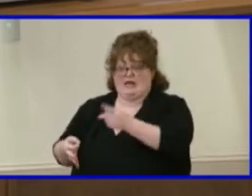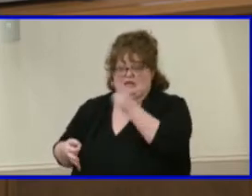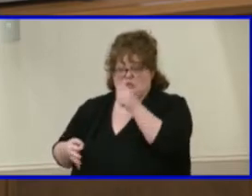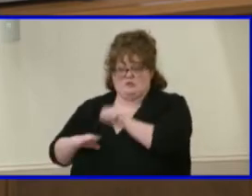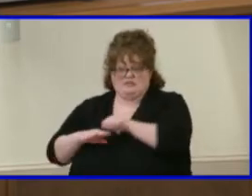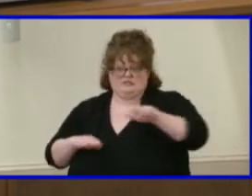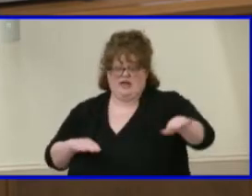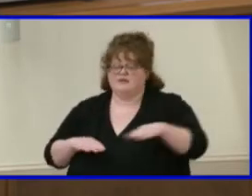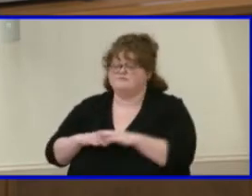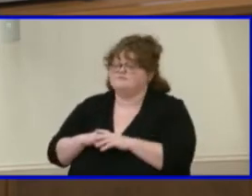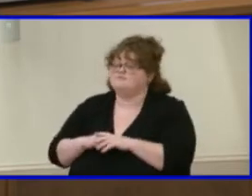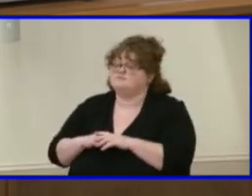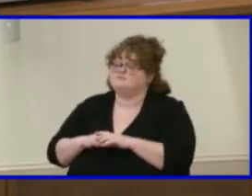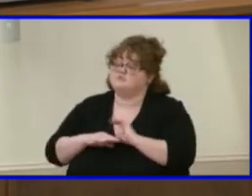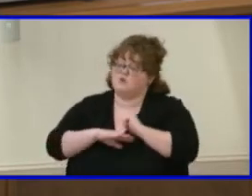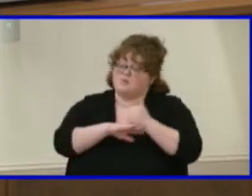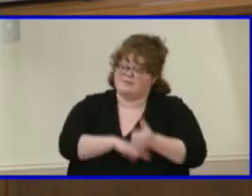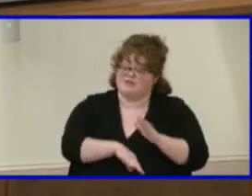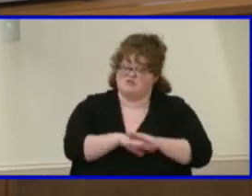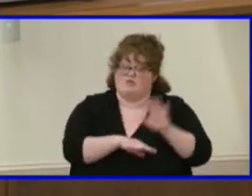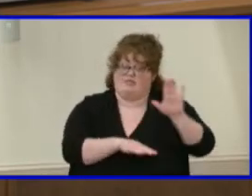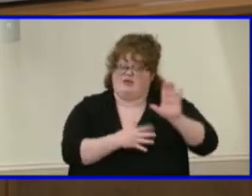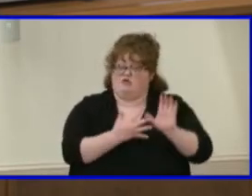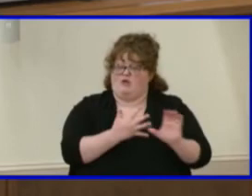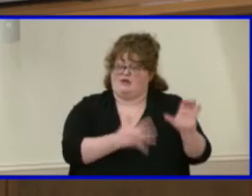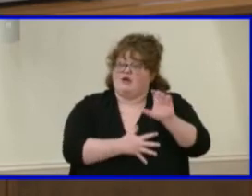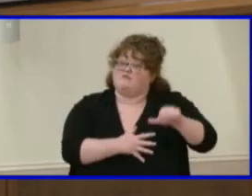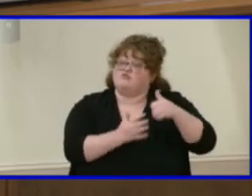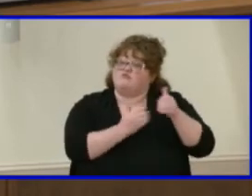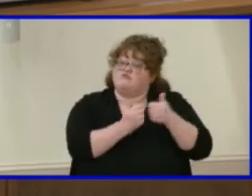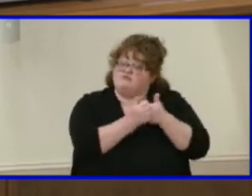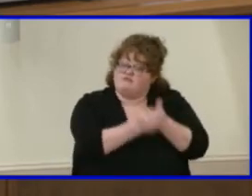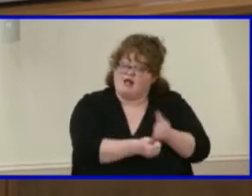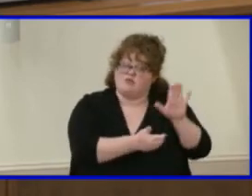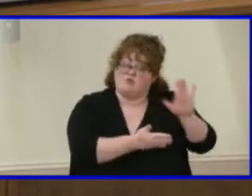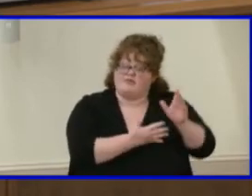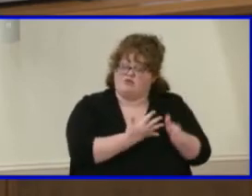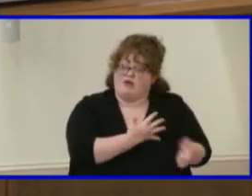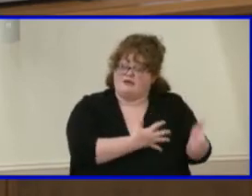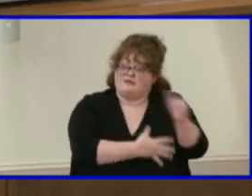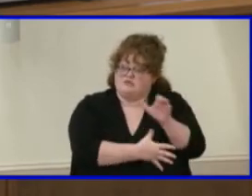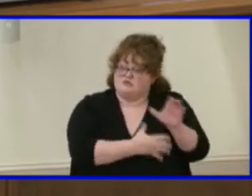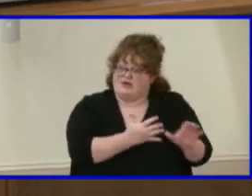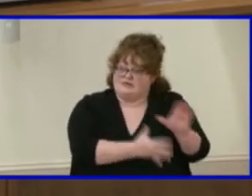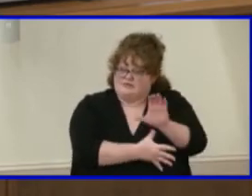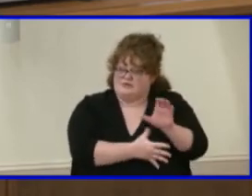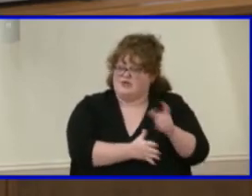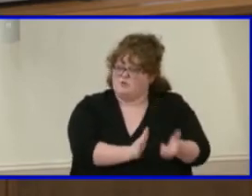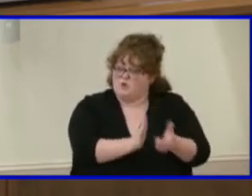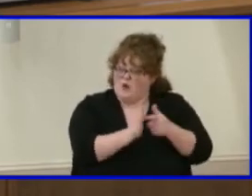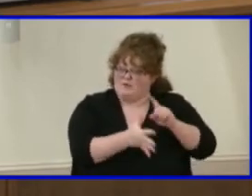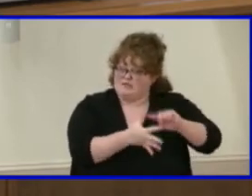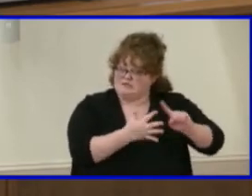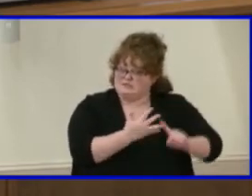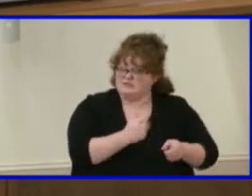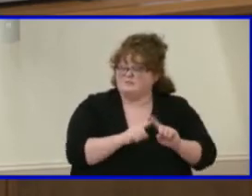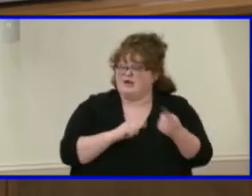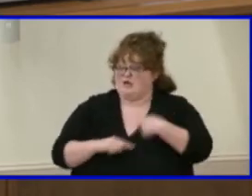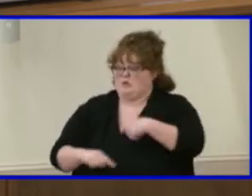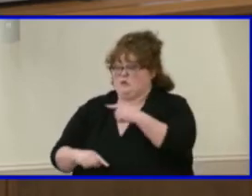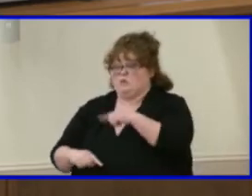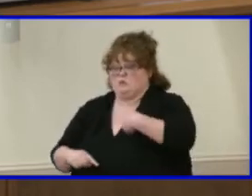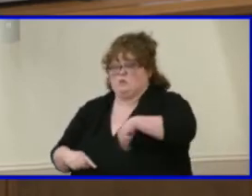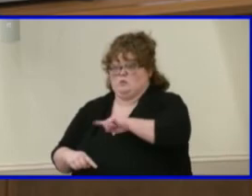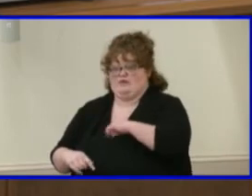that Maggie Walker does set forth for us. So, um, it's very symbiotic, you know, and where one leaves off and one picks up, um,